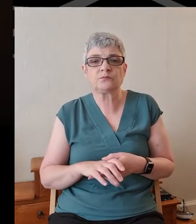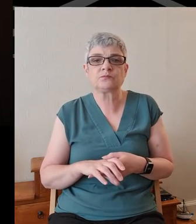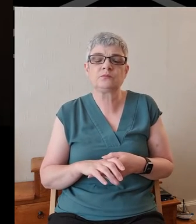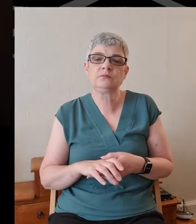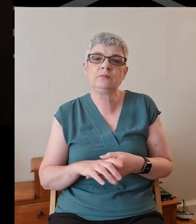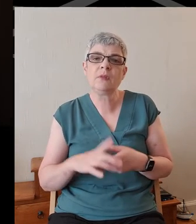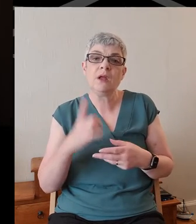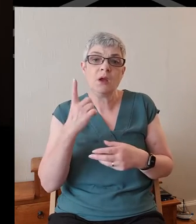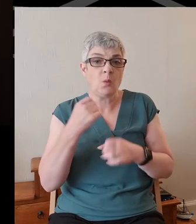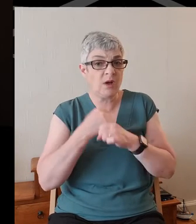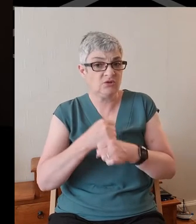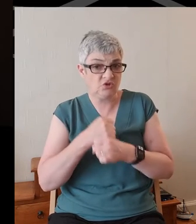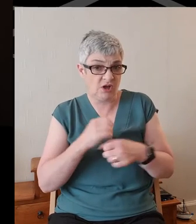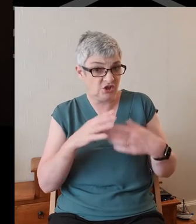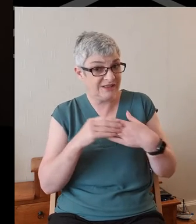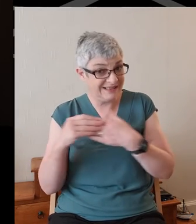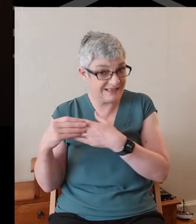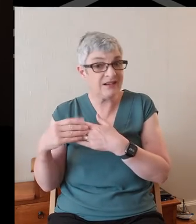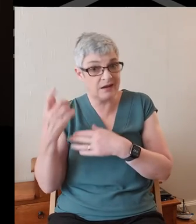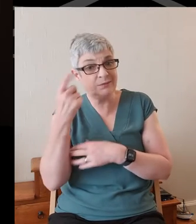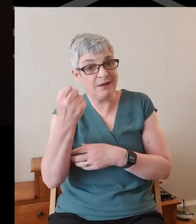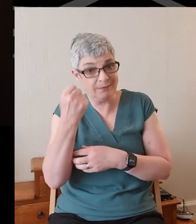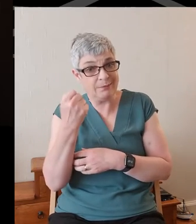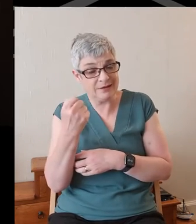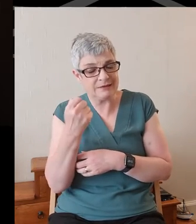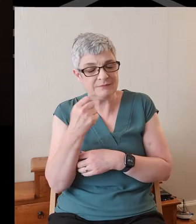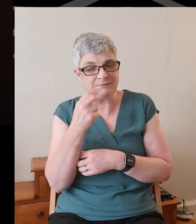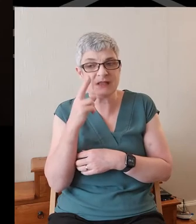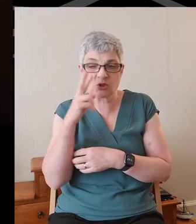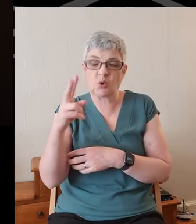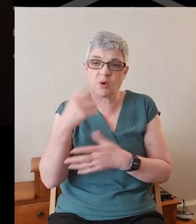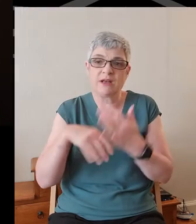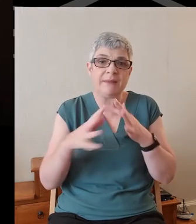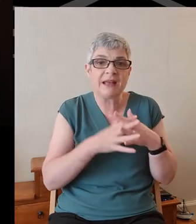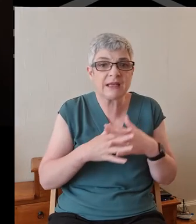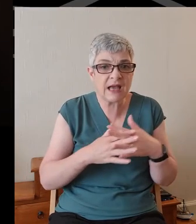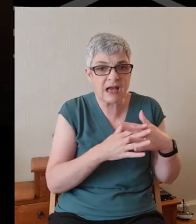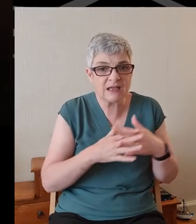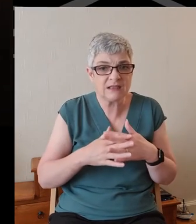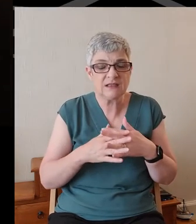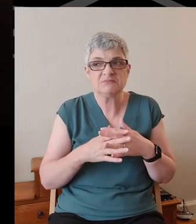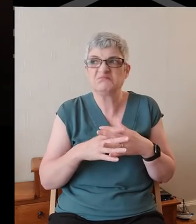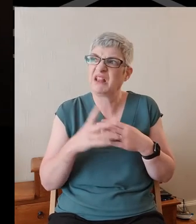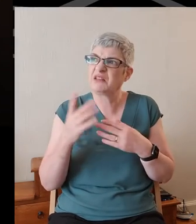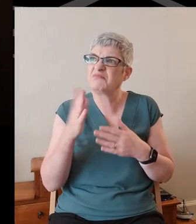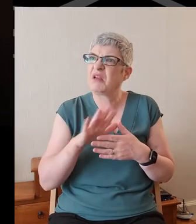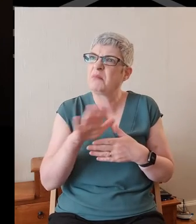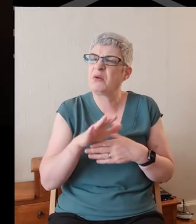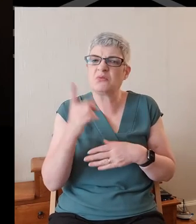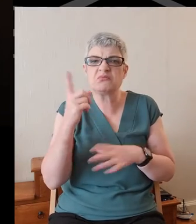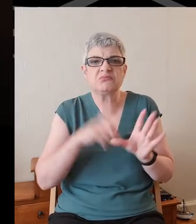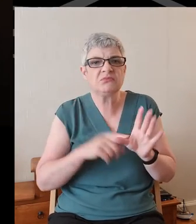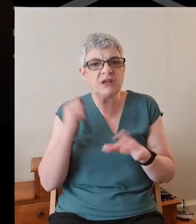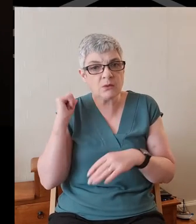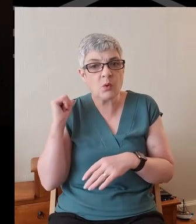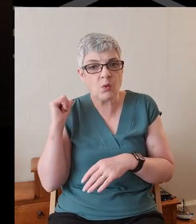One church leader I remember seeing in the USA just over, well, just about a year ago, actually,